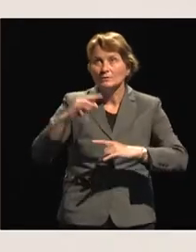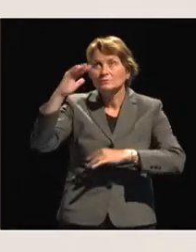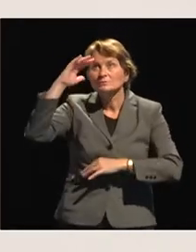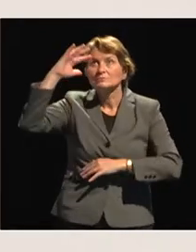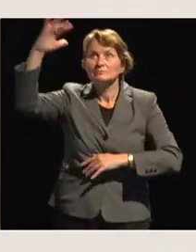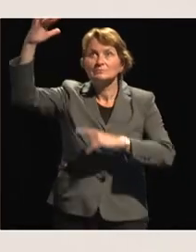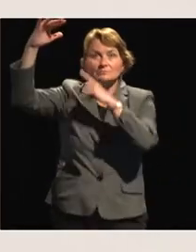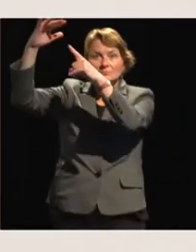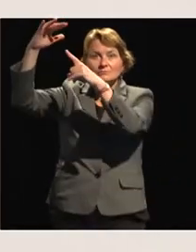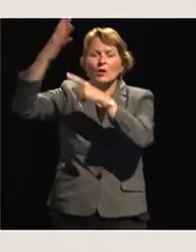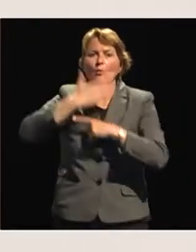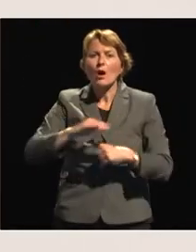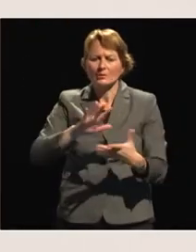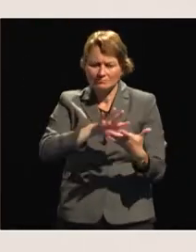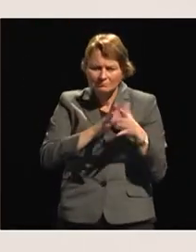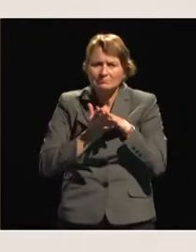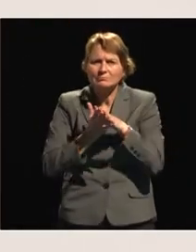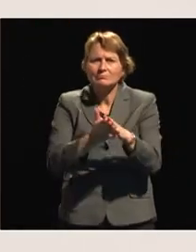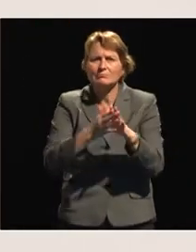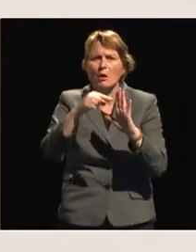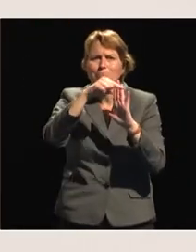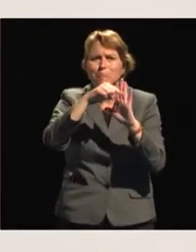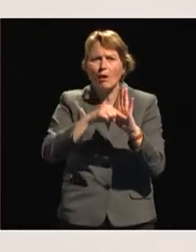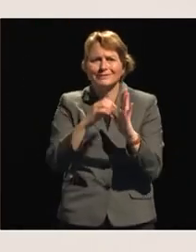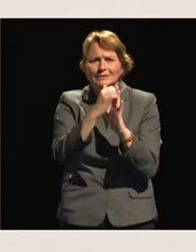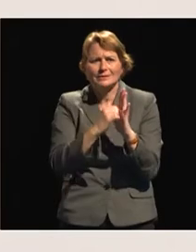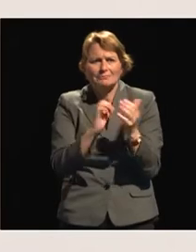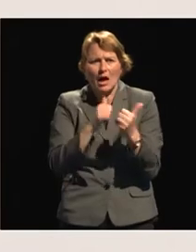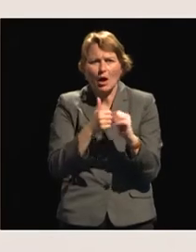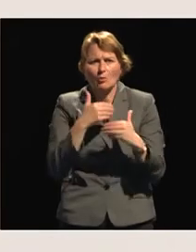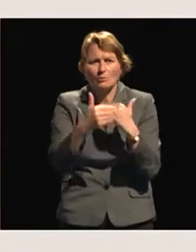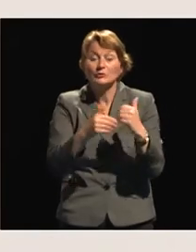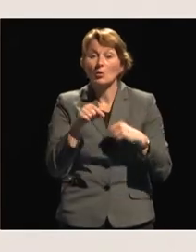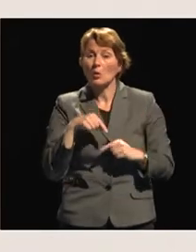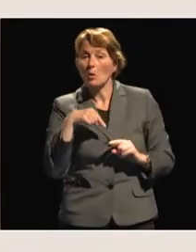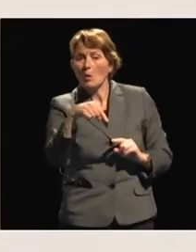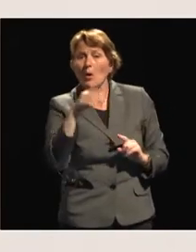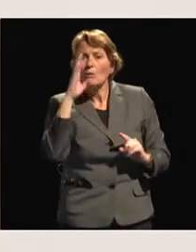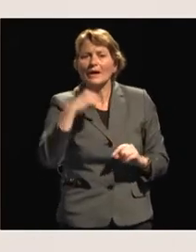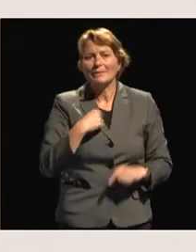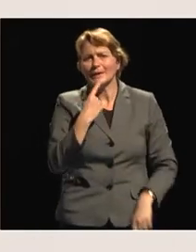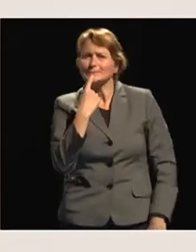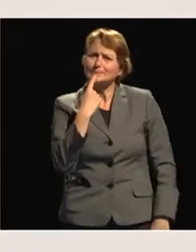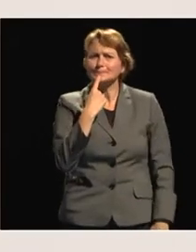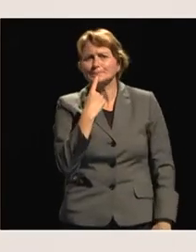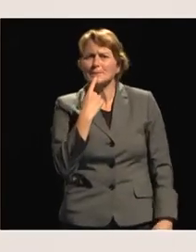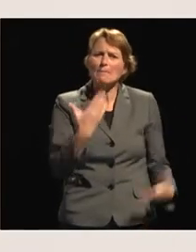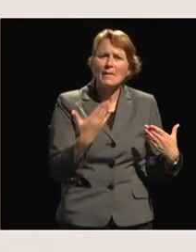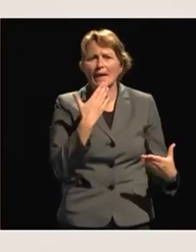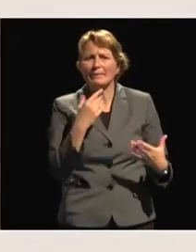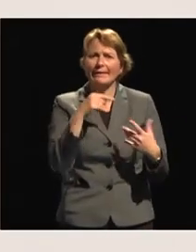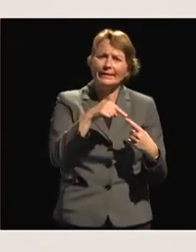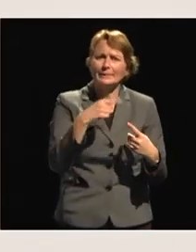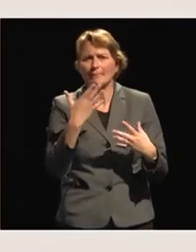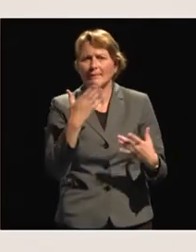into a practical policy agenda. That's ahead of us. I'm not going to speculate on what's going to be in that, but it's going to have